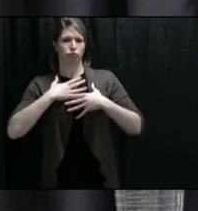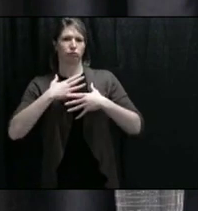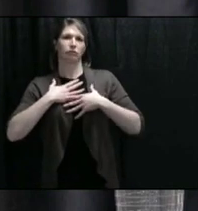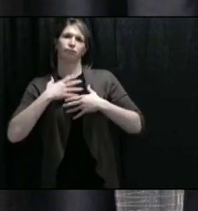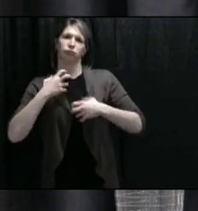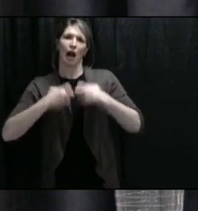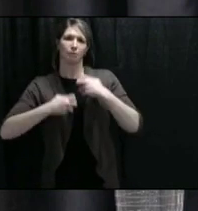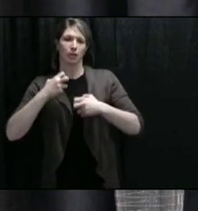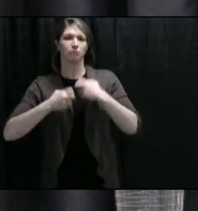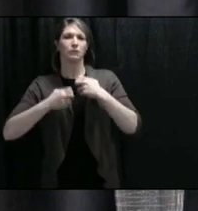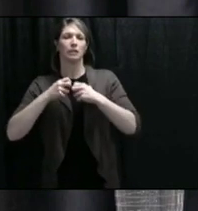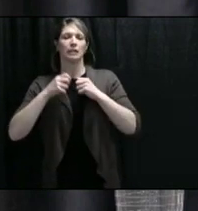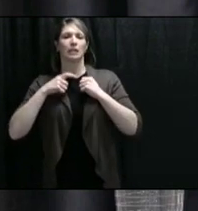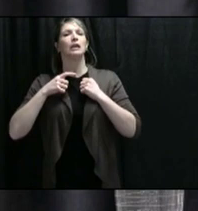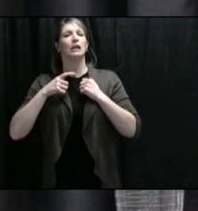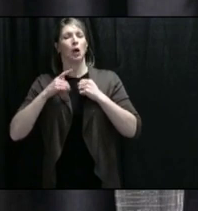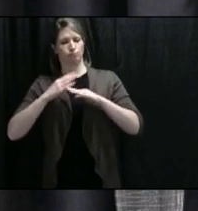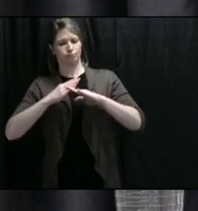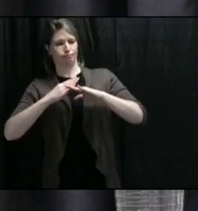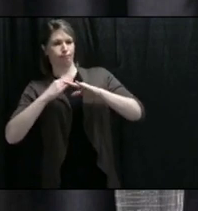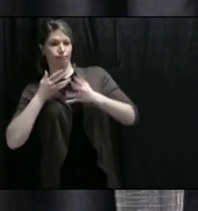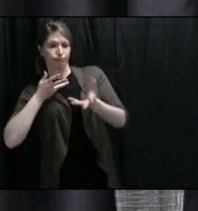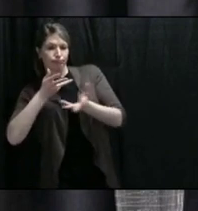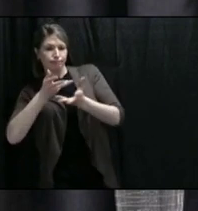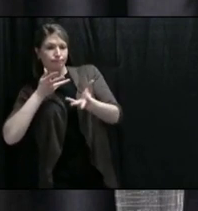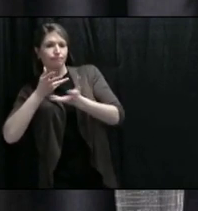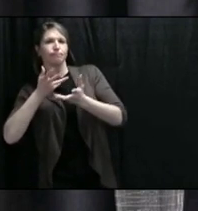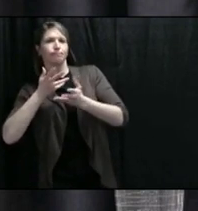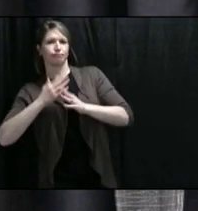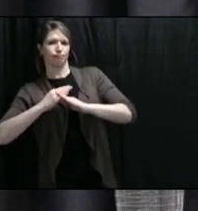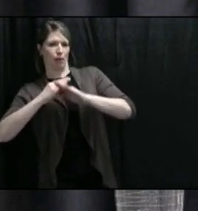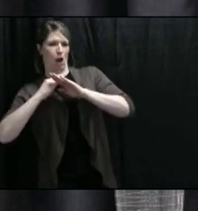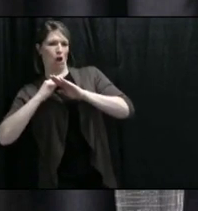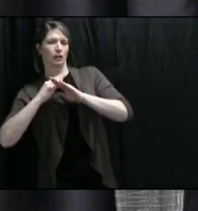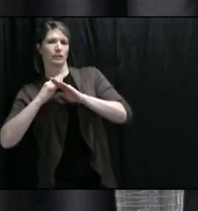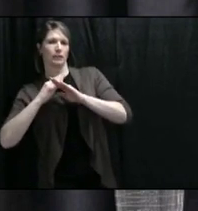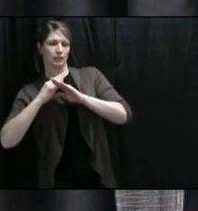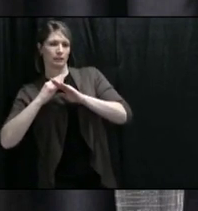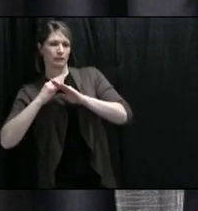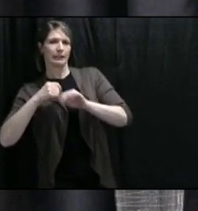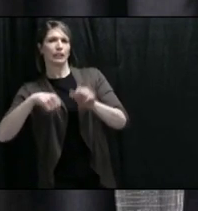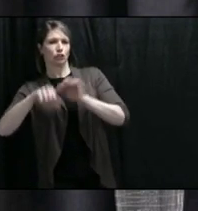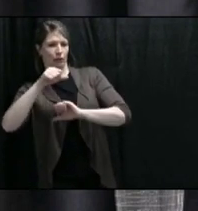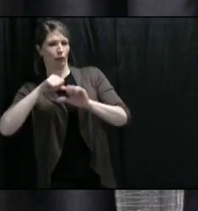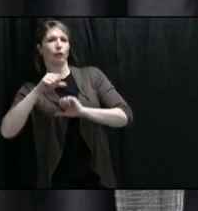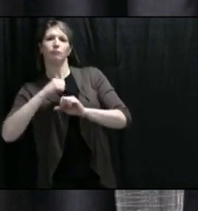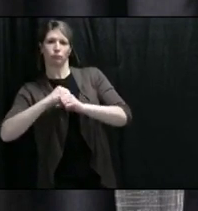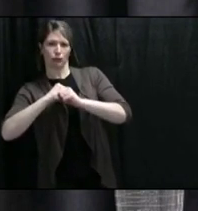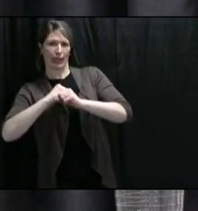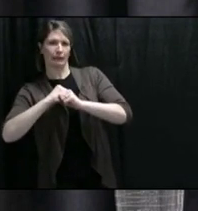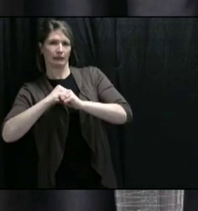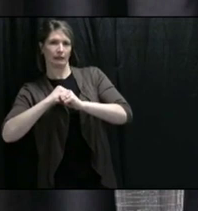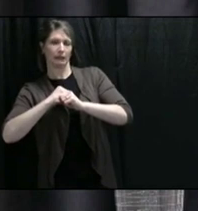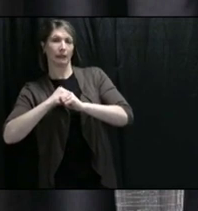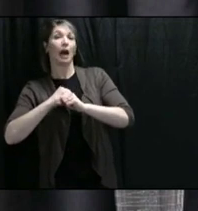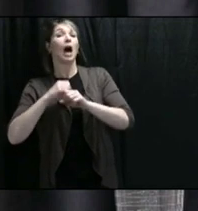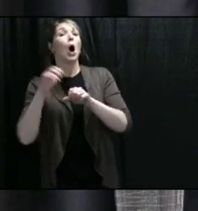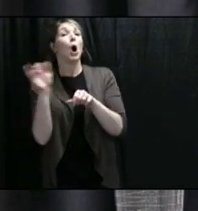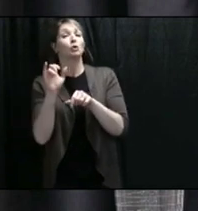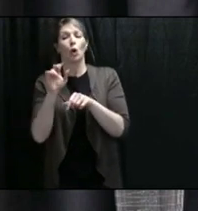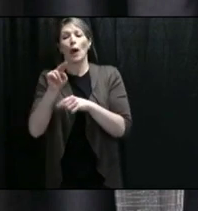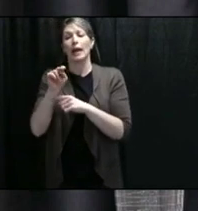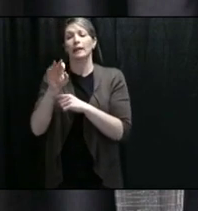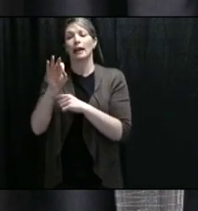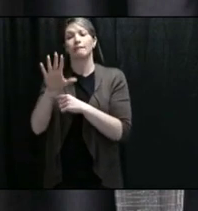as intubation or bronchoscopy. Surgical masks combined with eye protection, be it a shield built into the